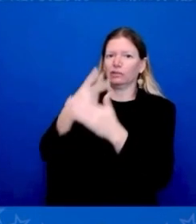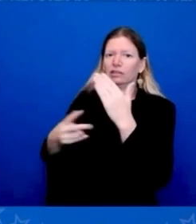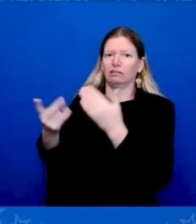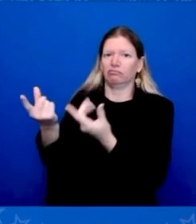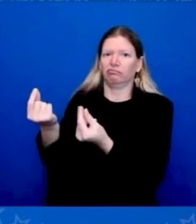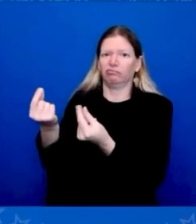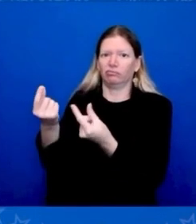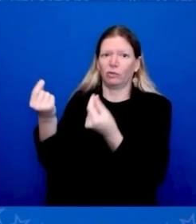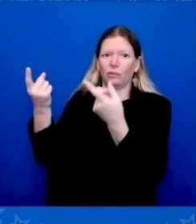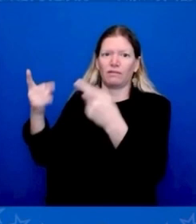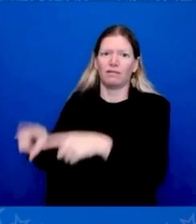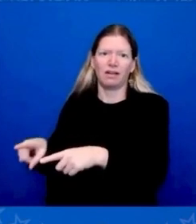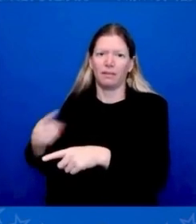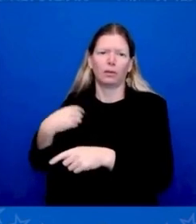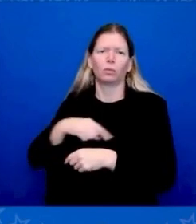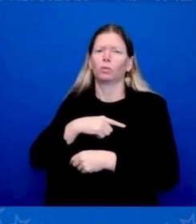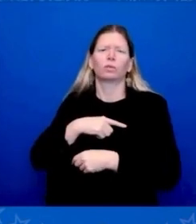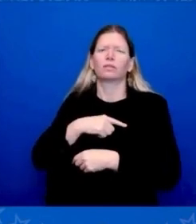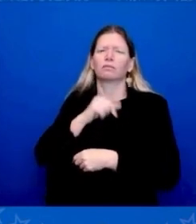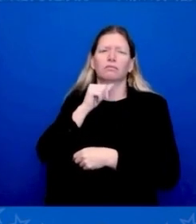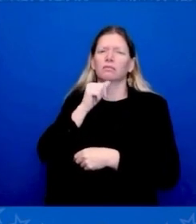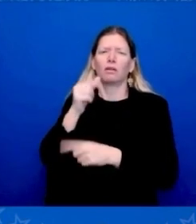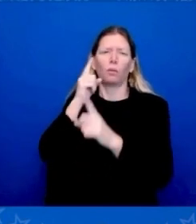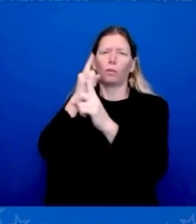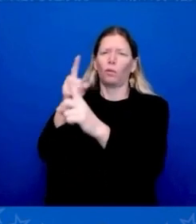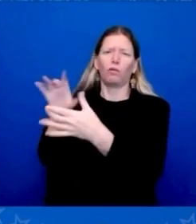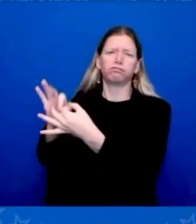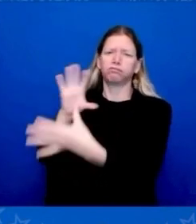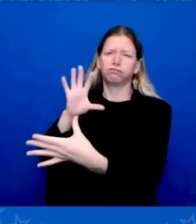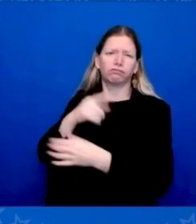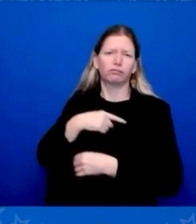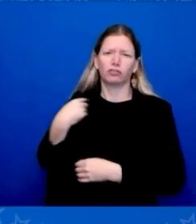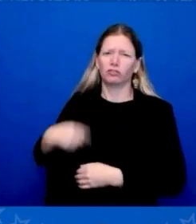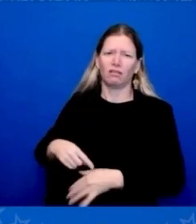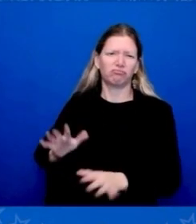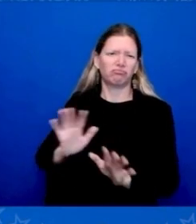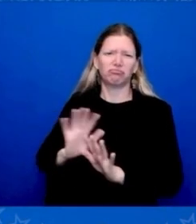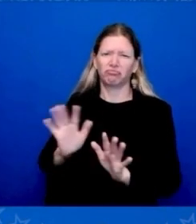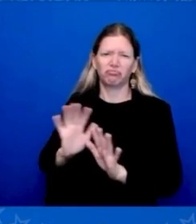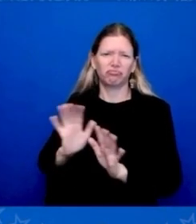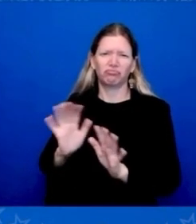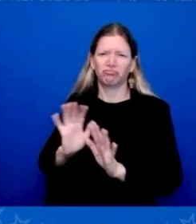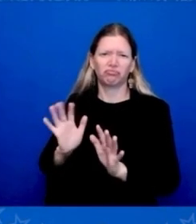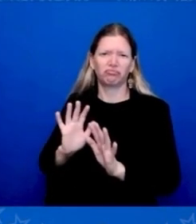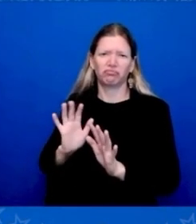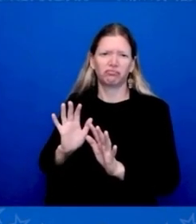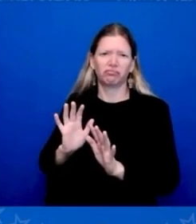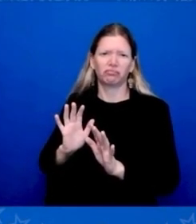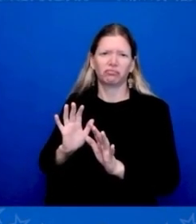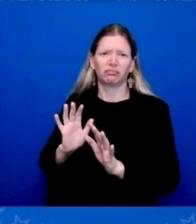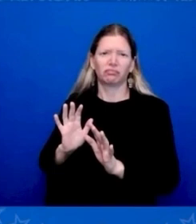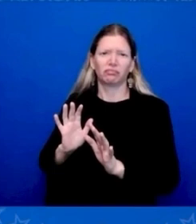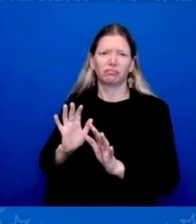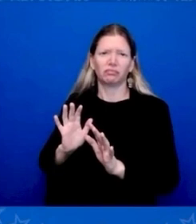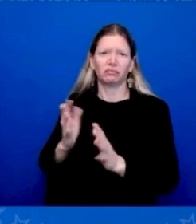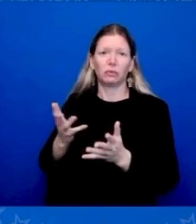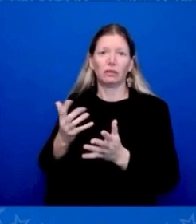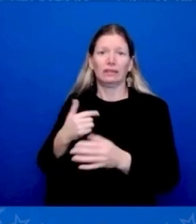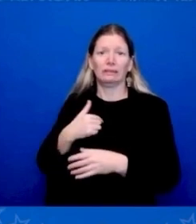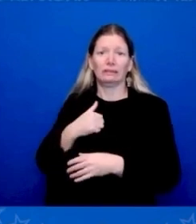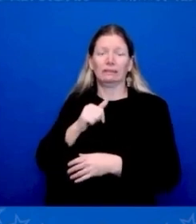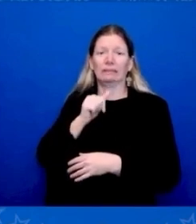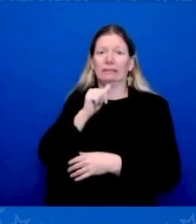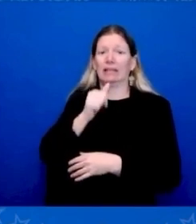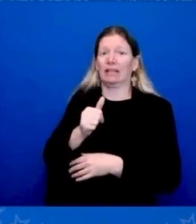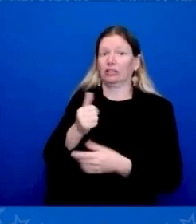I'm not going to do is I'm not going to sell China material that would enhance their capacity to